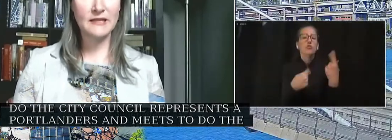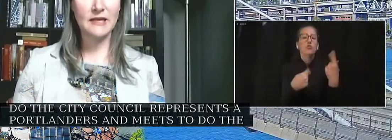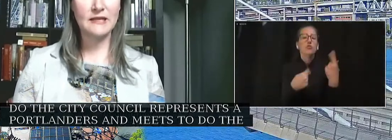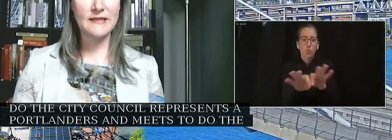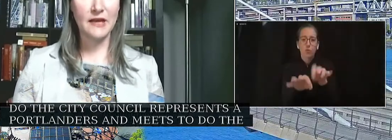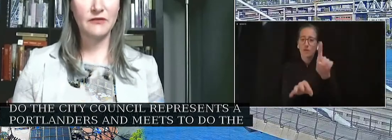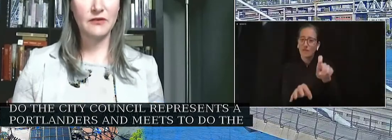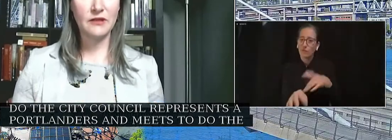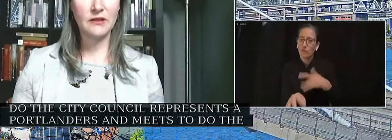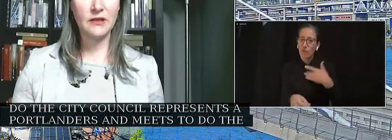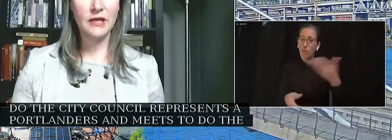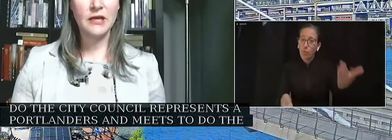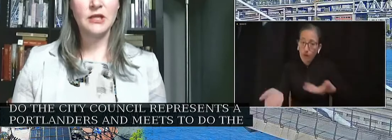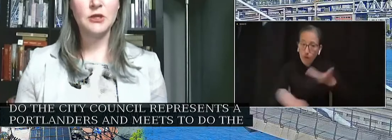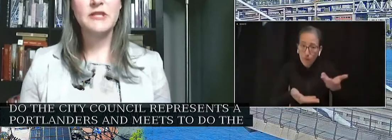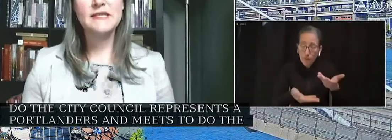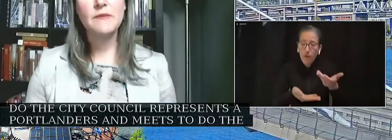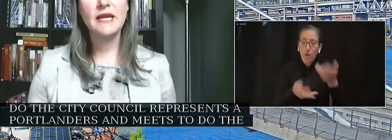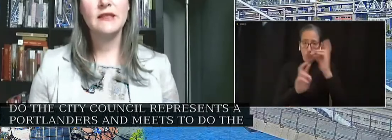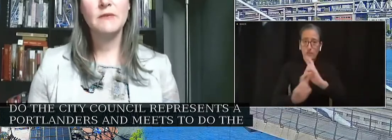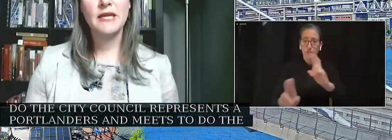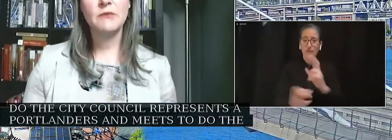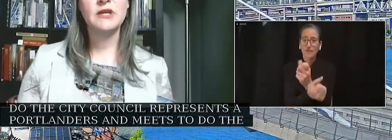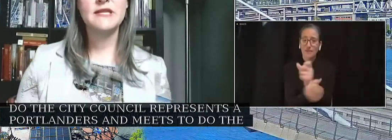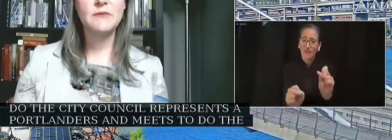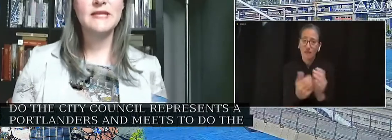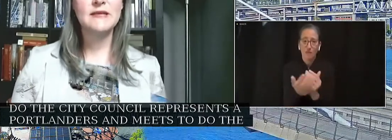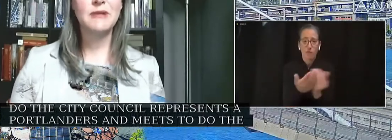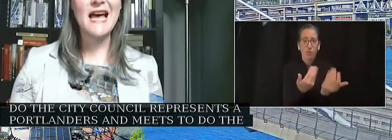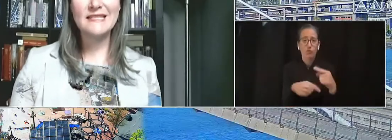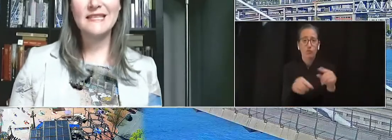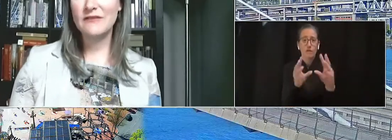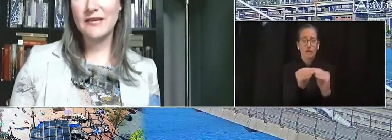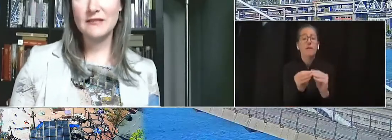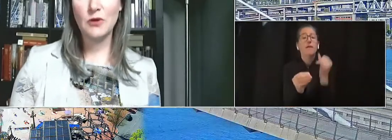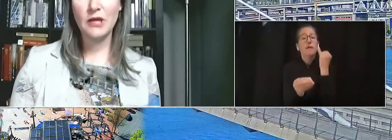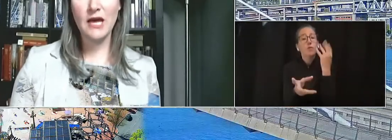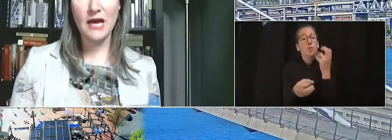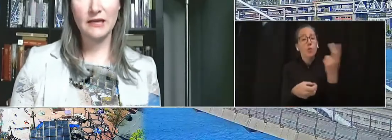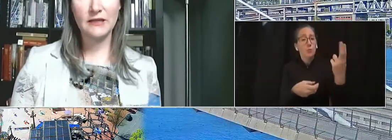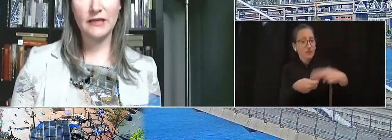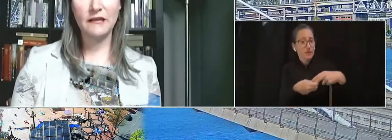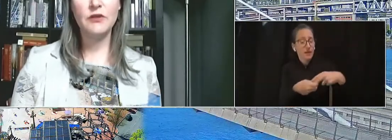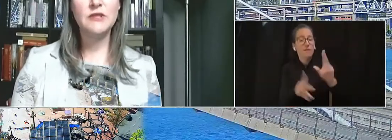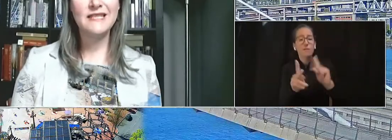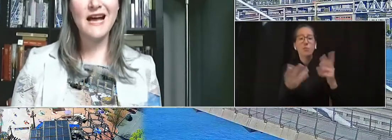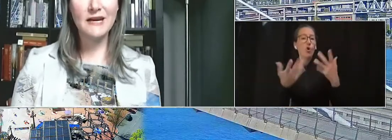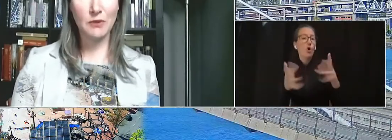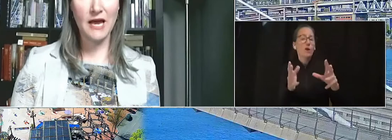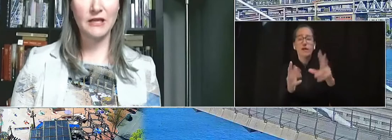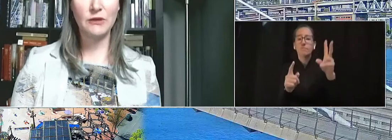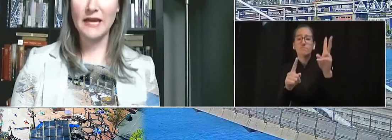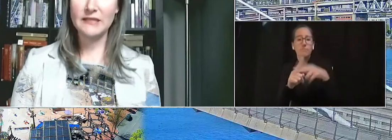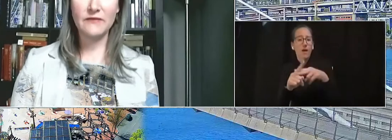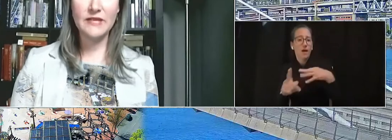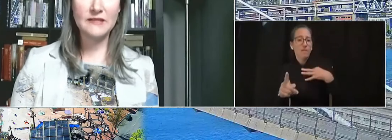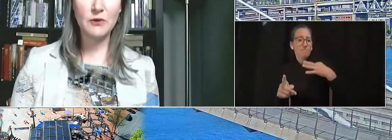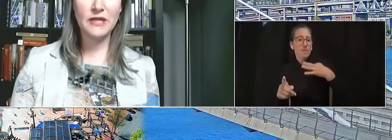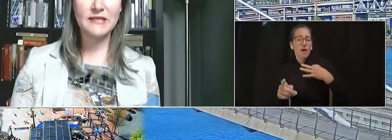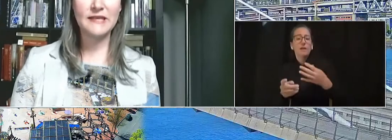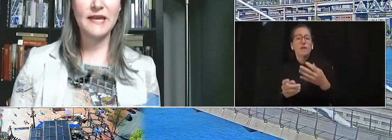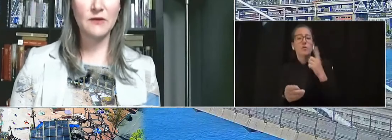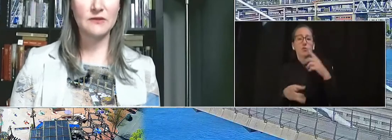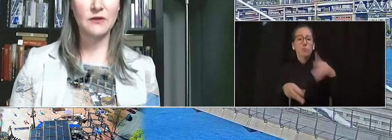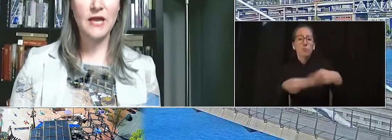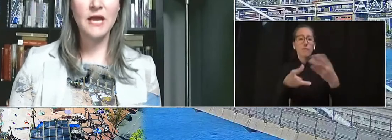respected, and safe. To participate in the meeting, participants apply to give testimony online. If you did not apply and you'd like to give